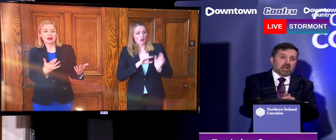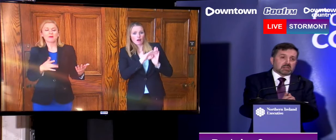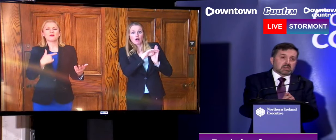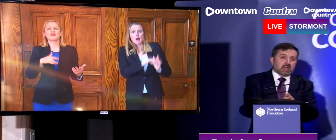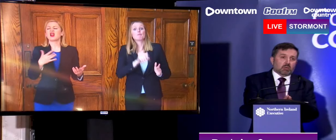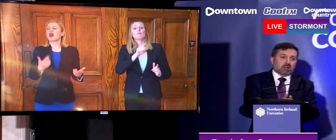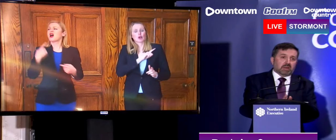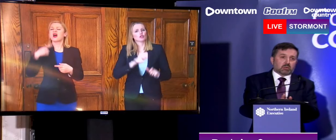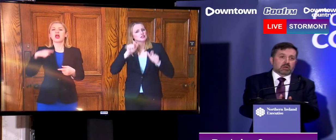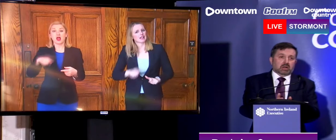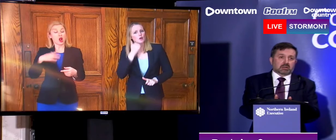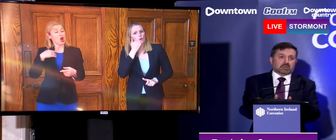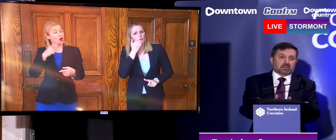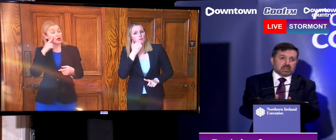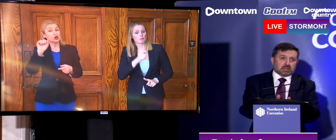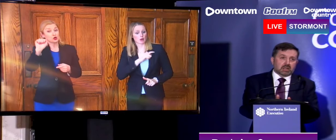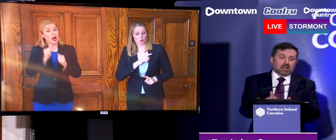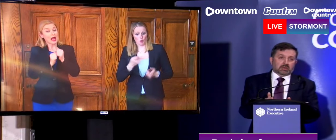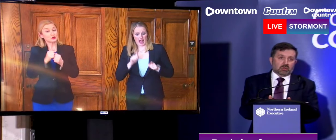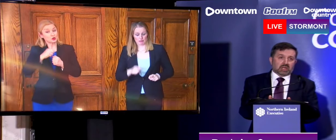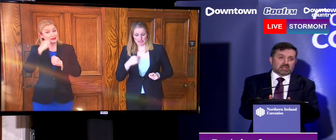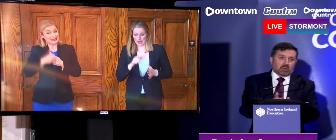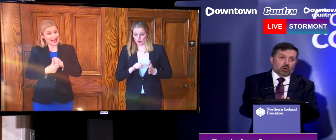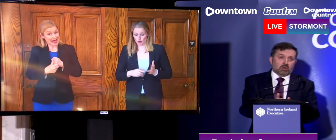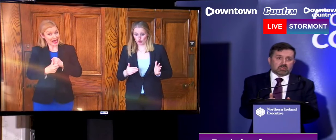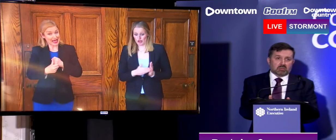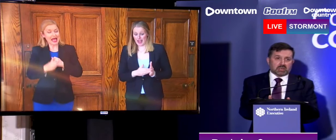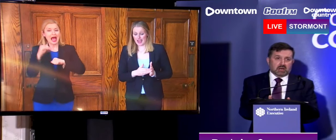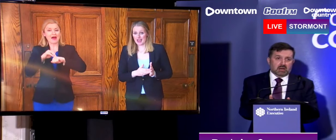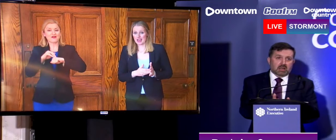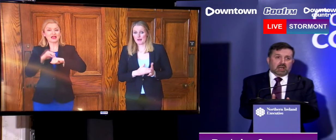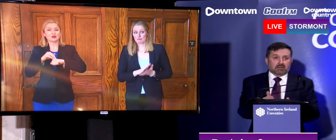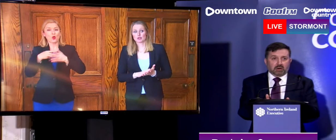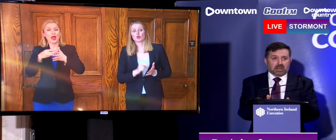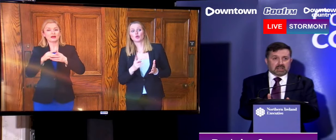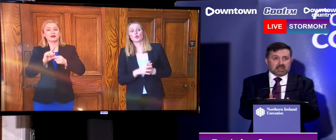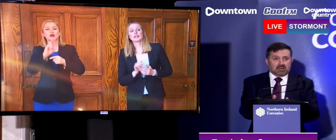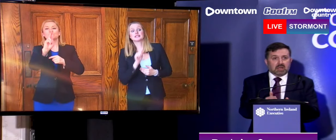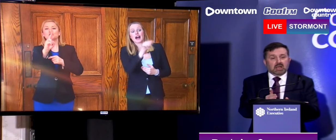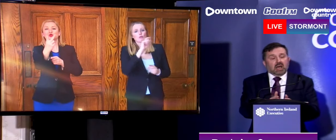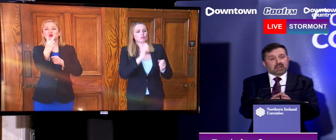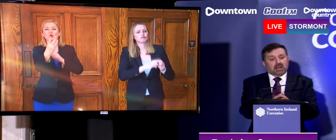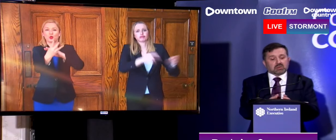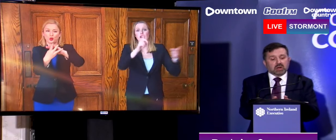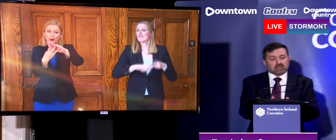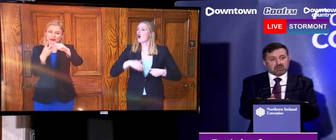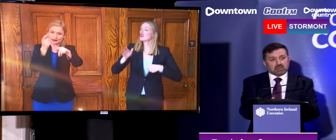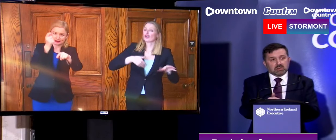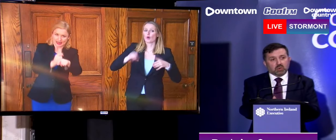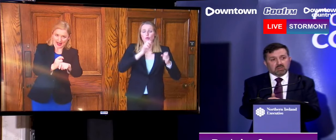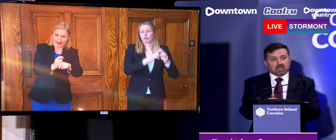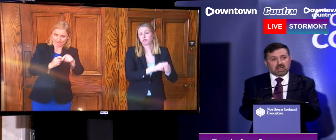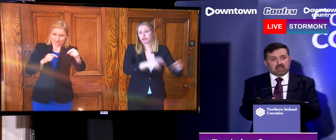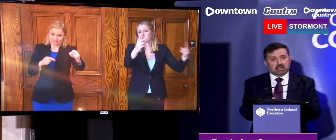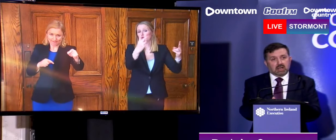Because your actions today will affect where our health service is in two weeks' time, where those numbers are in a fortnight's time. And that's why it's